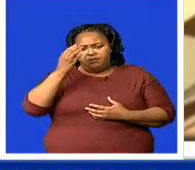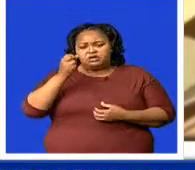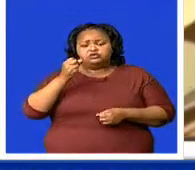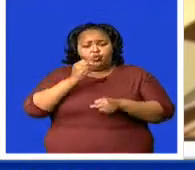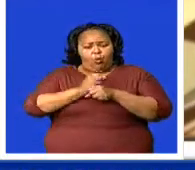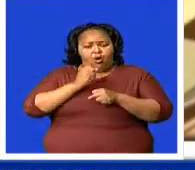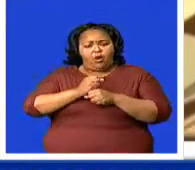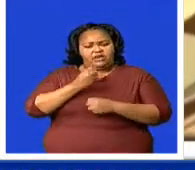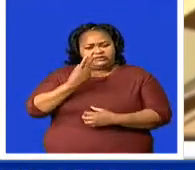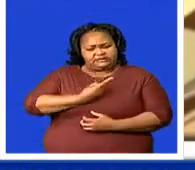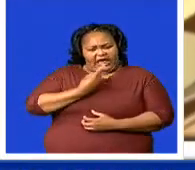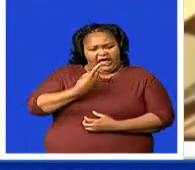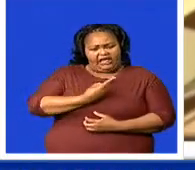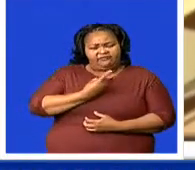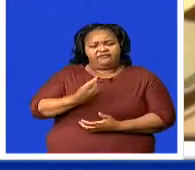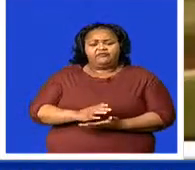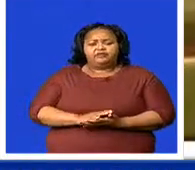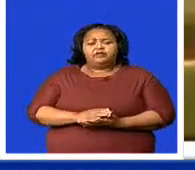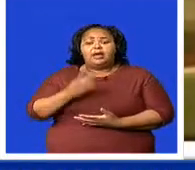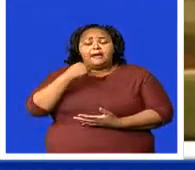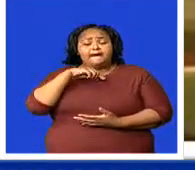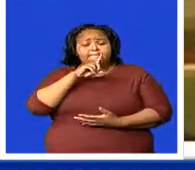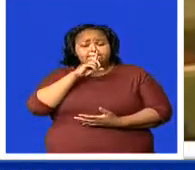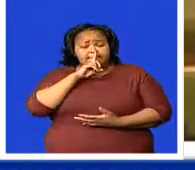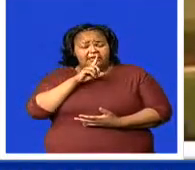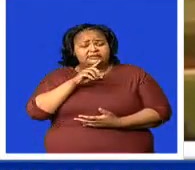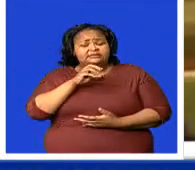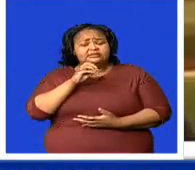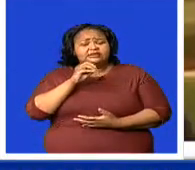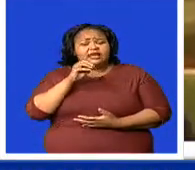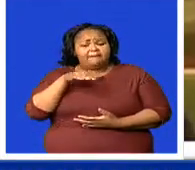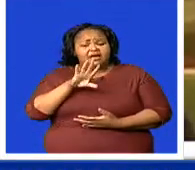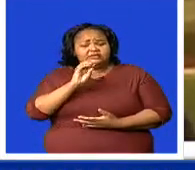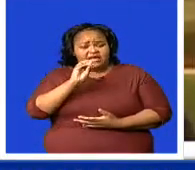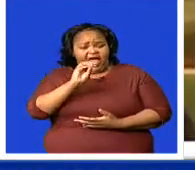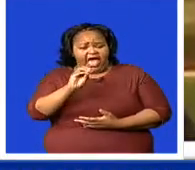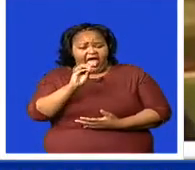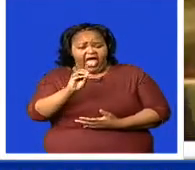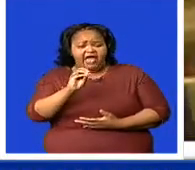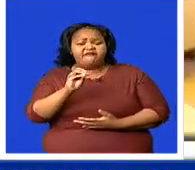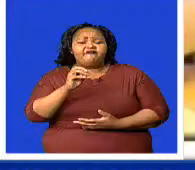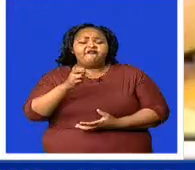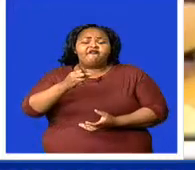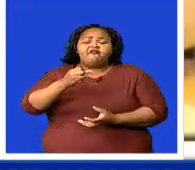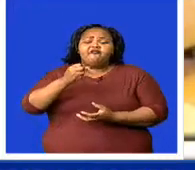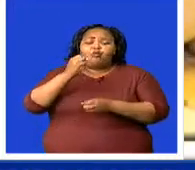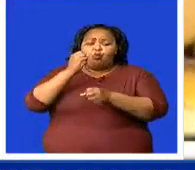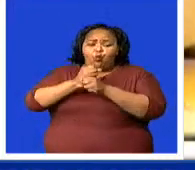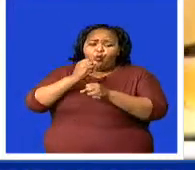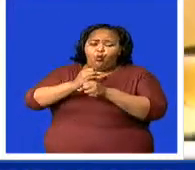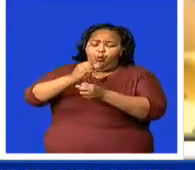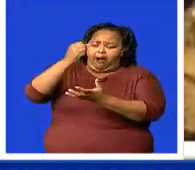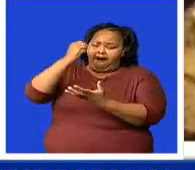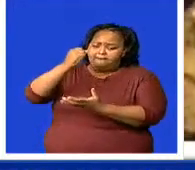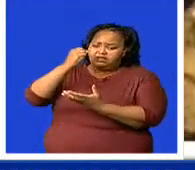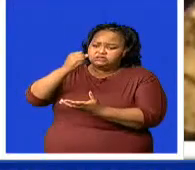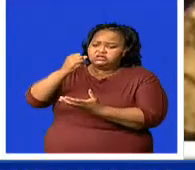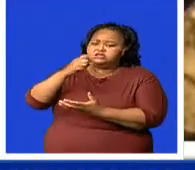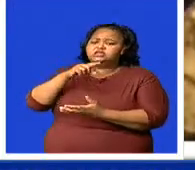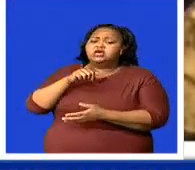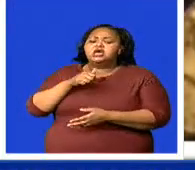She says it does, however, have to work within its allocated budget and not misuse it.